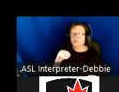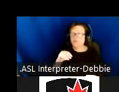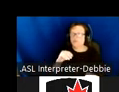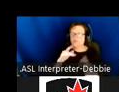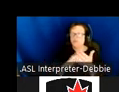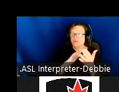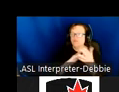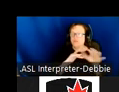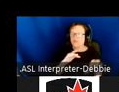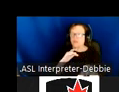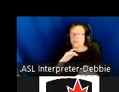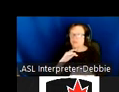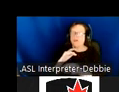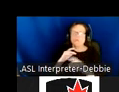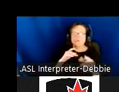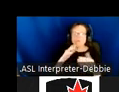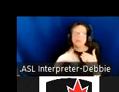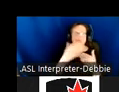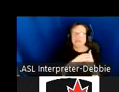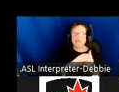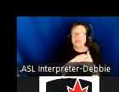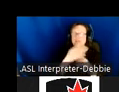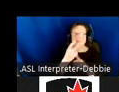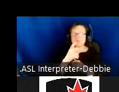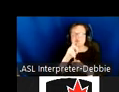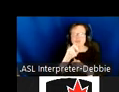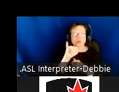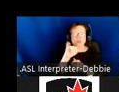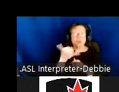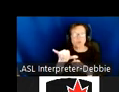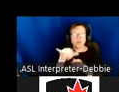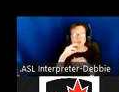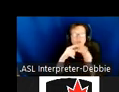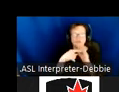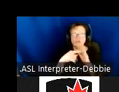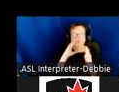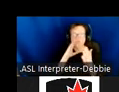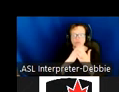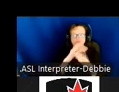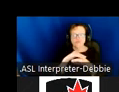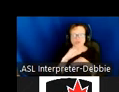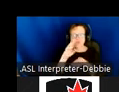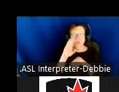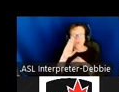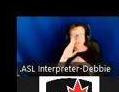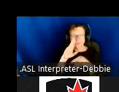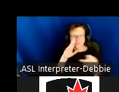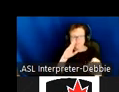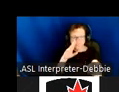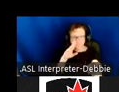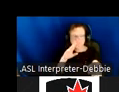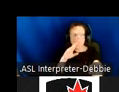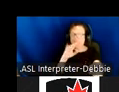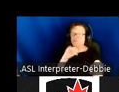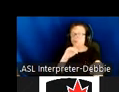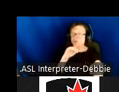The next example shows how the 2DIY can help you understand a photograph on the web using the image extension. Here in our web browser,